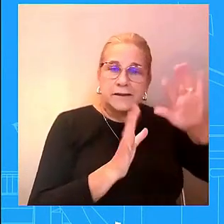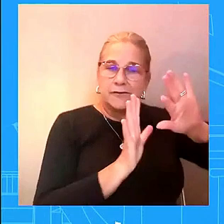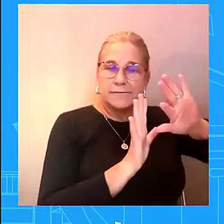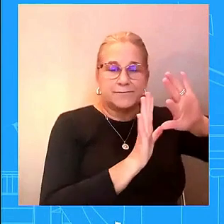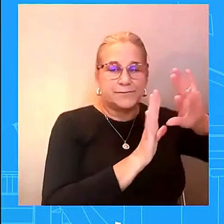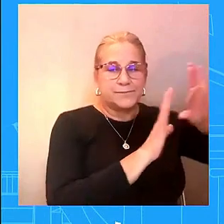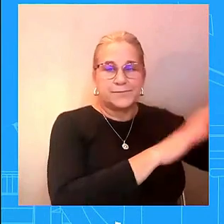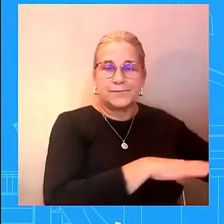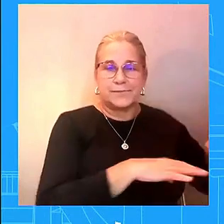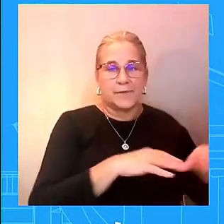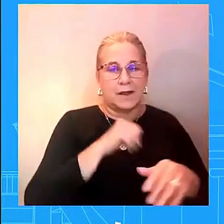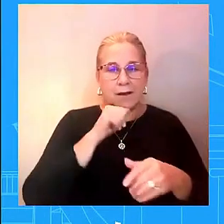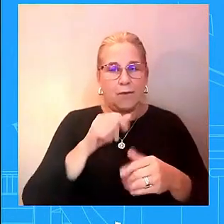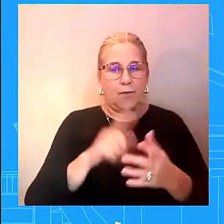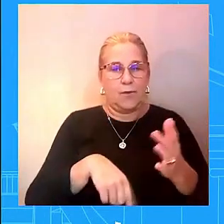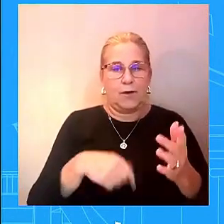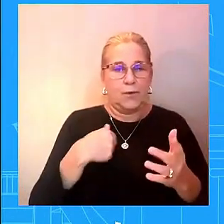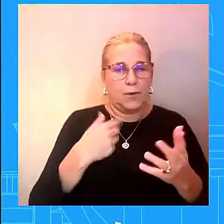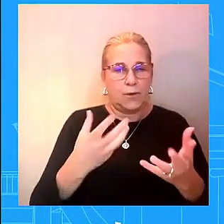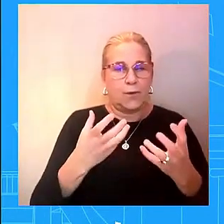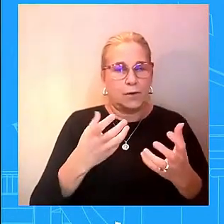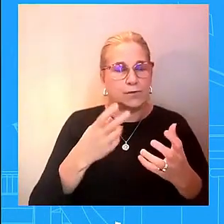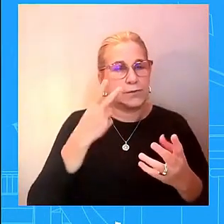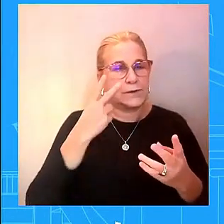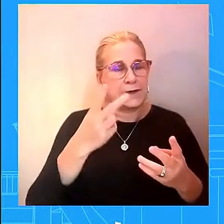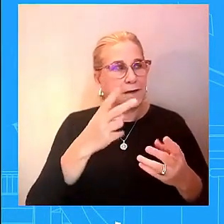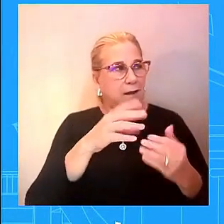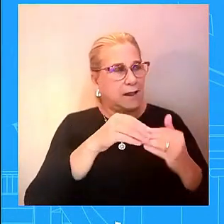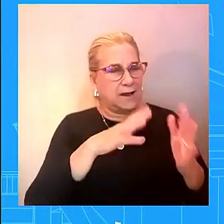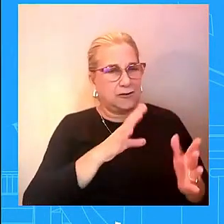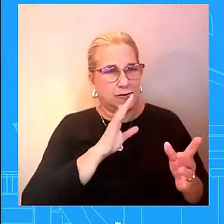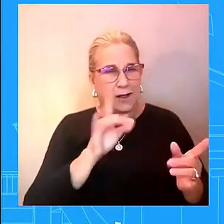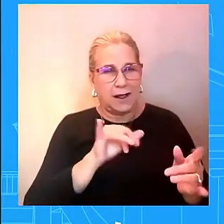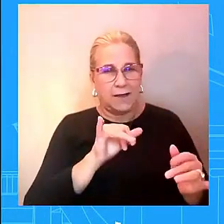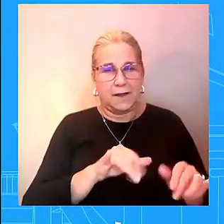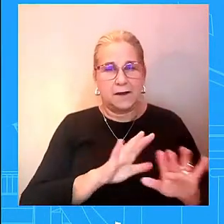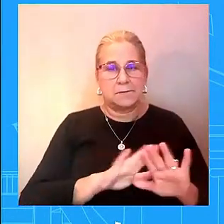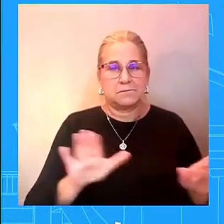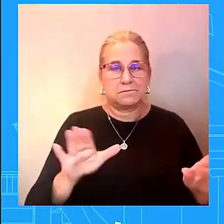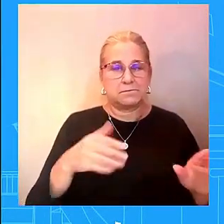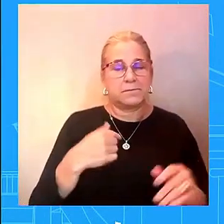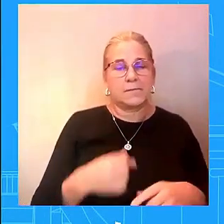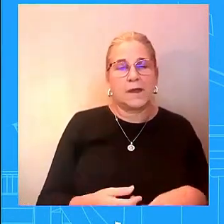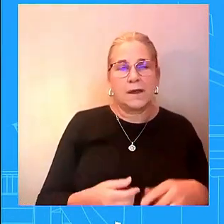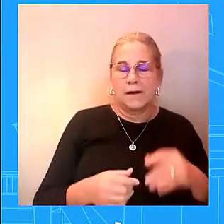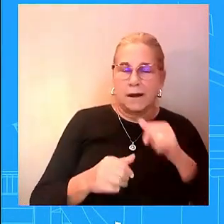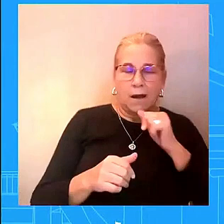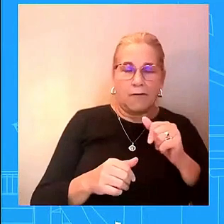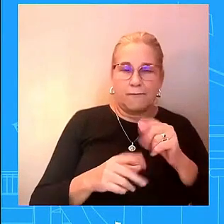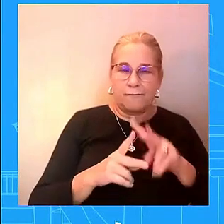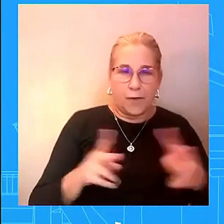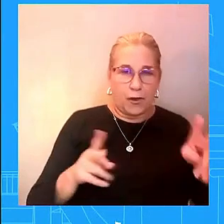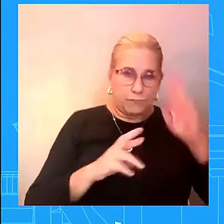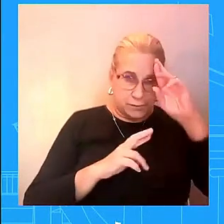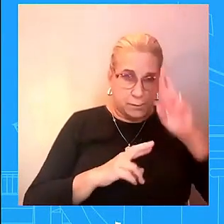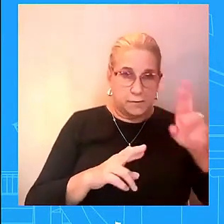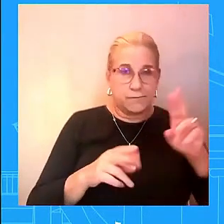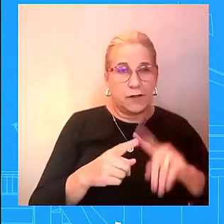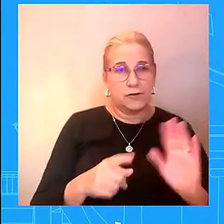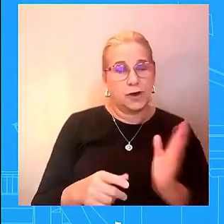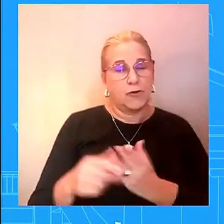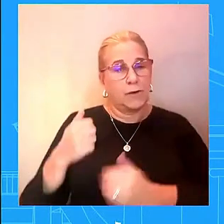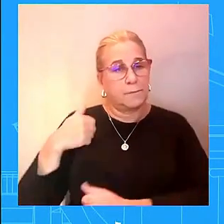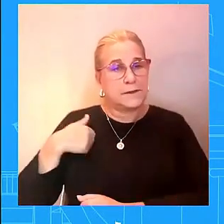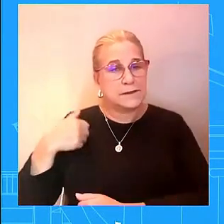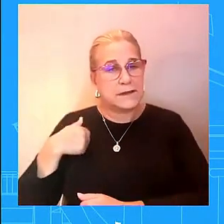also disrespectful to our military to ask our military to to react or to do something in such